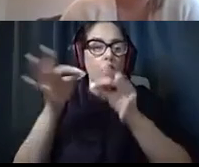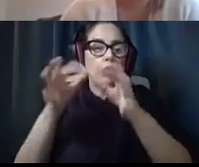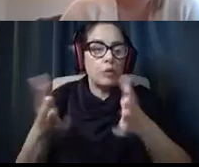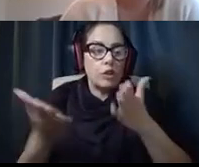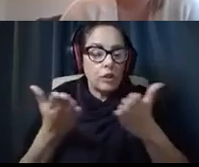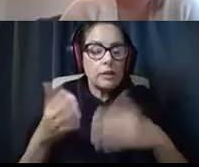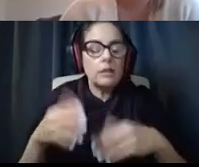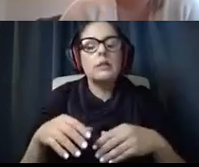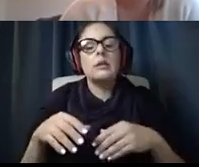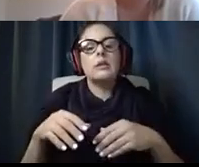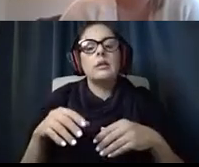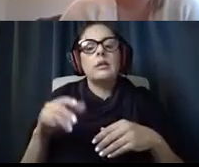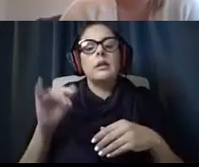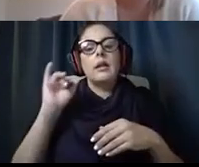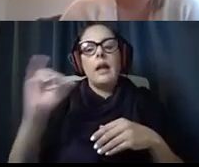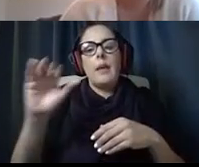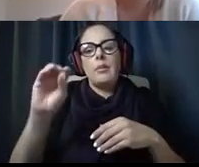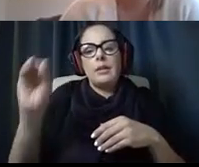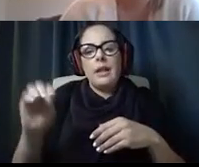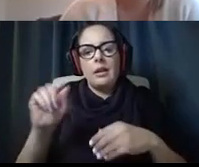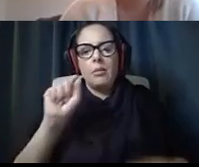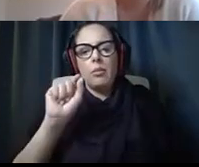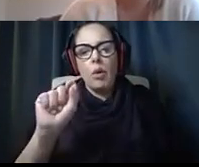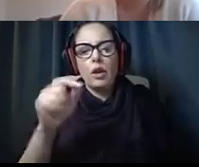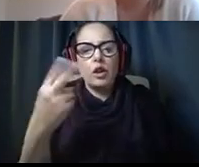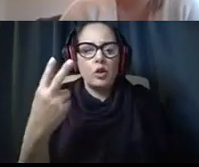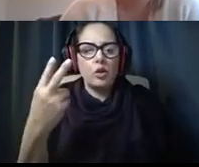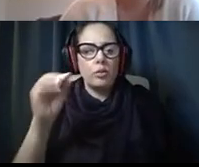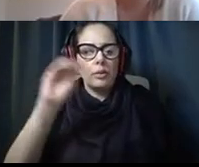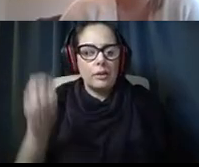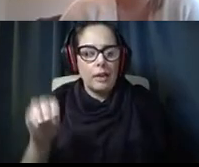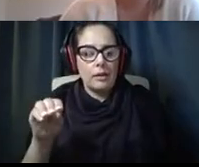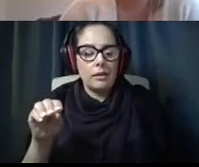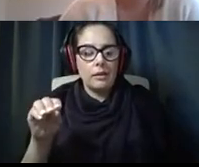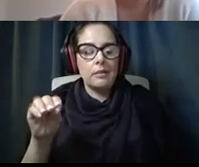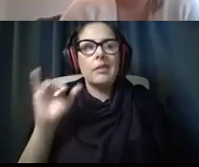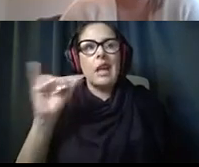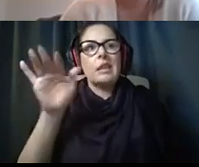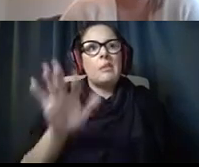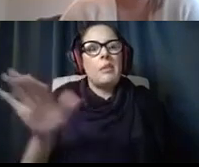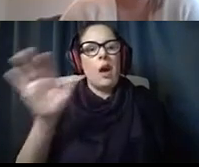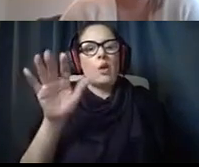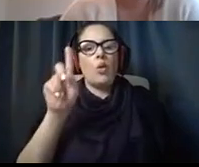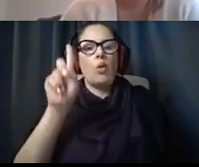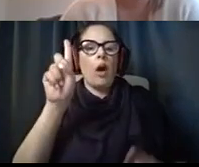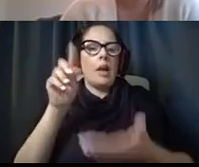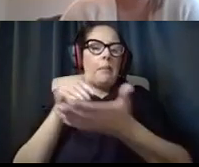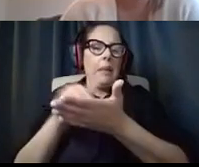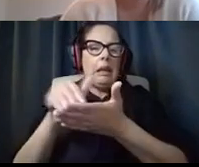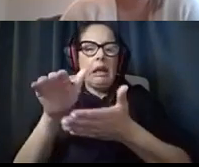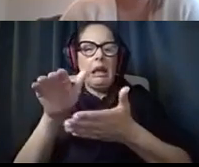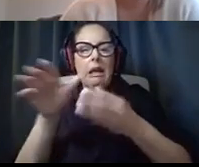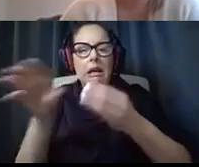is 0.2%. It's about $1 million and change